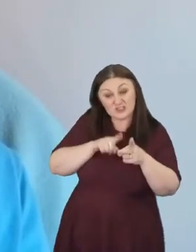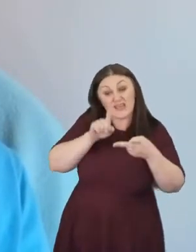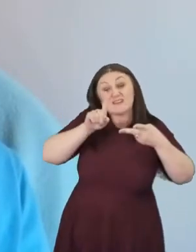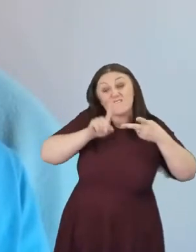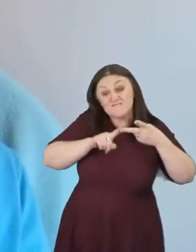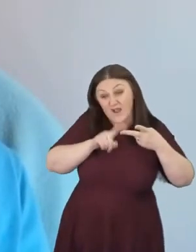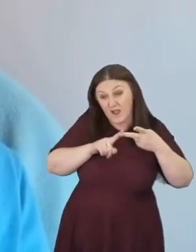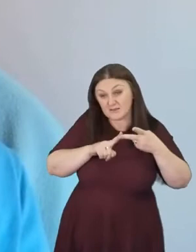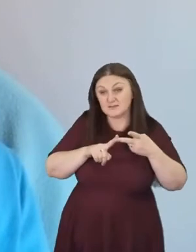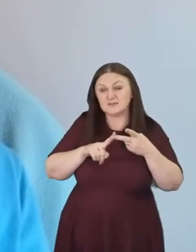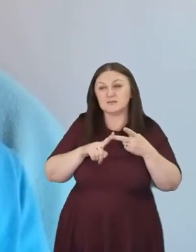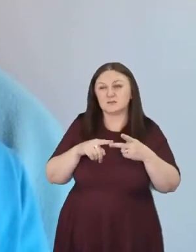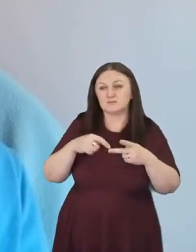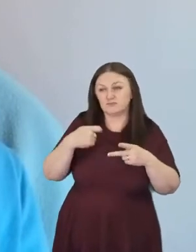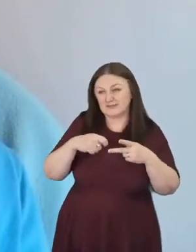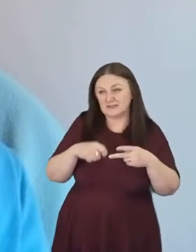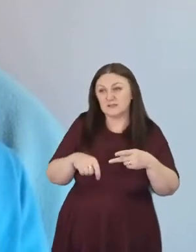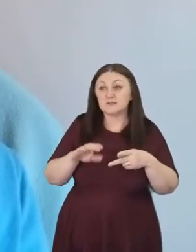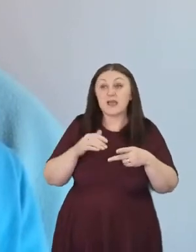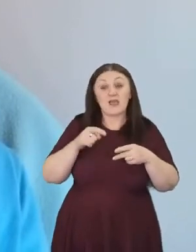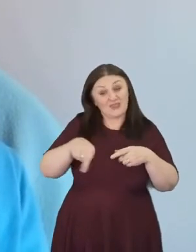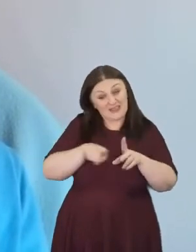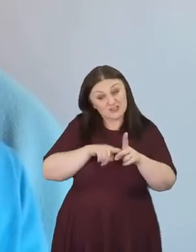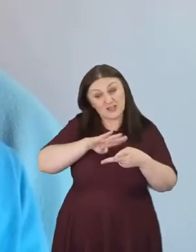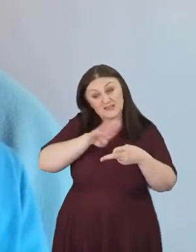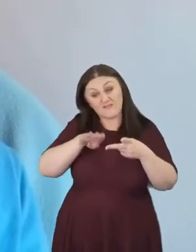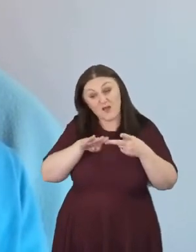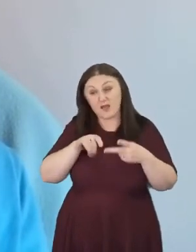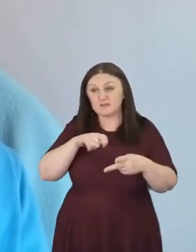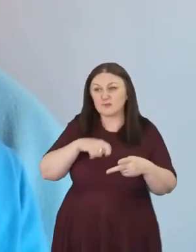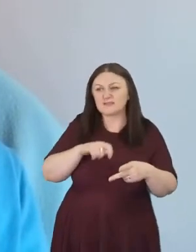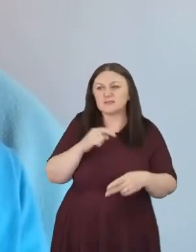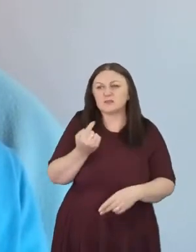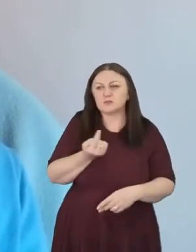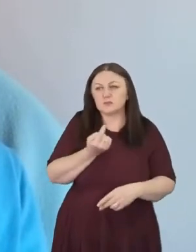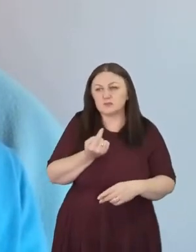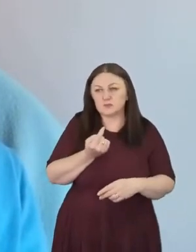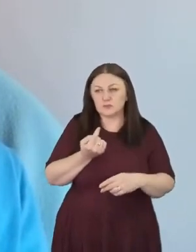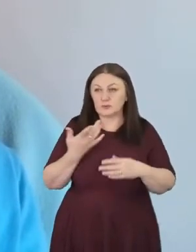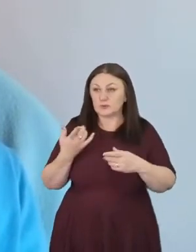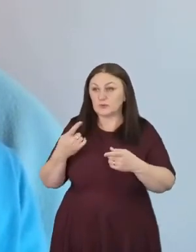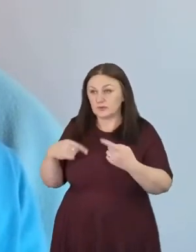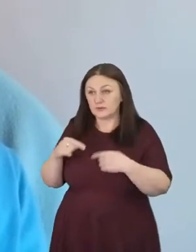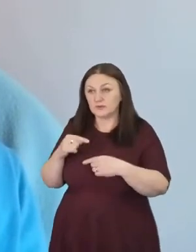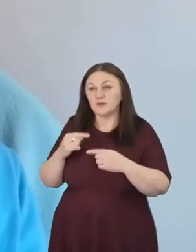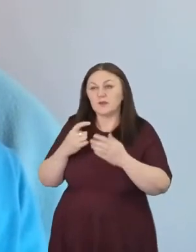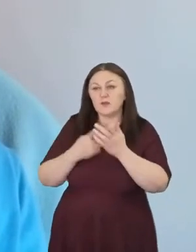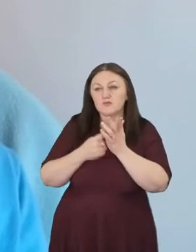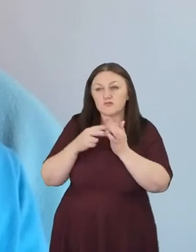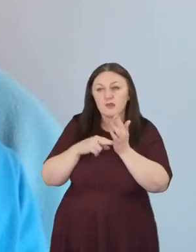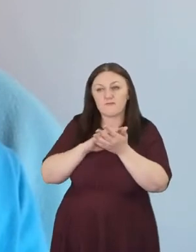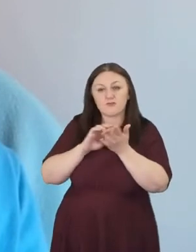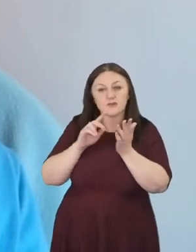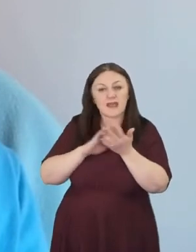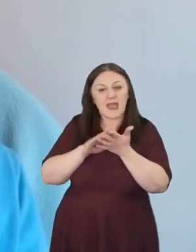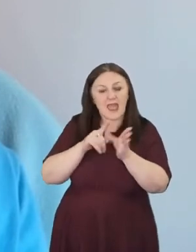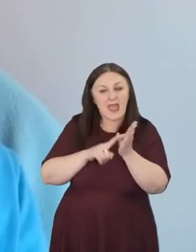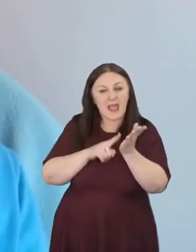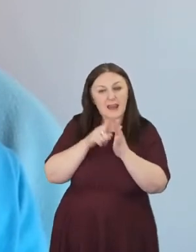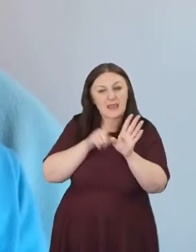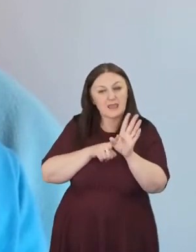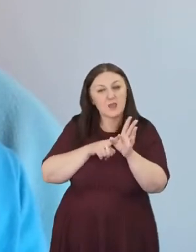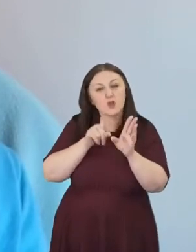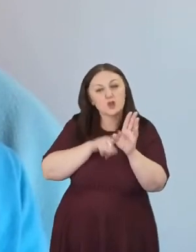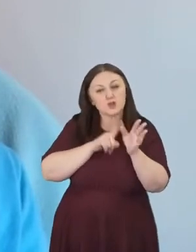delighted to announce that this year's vice president has been discerned among us to be the Reverend Hayley Young and we look forward to